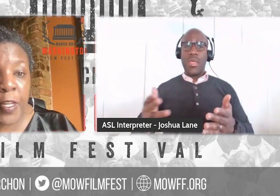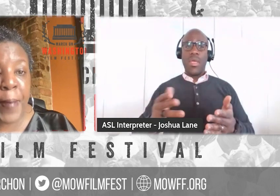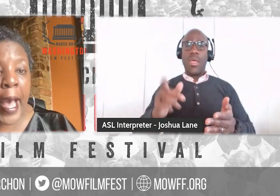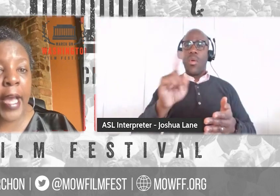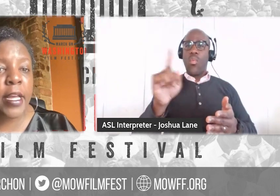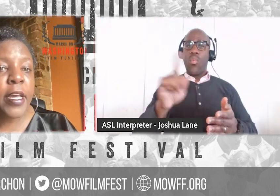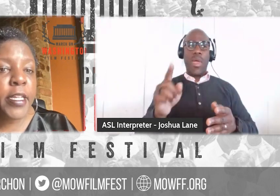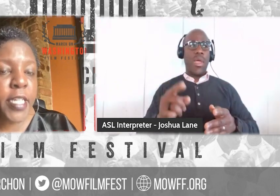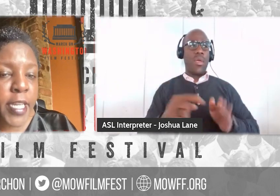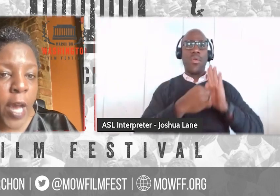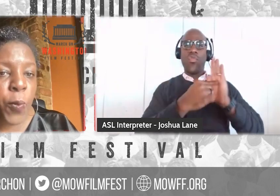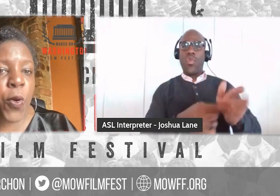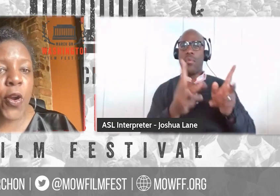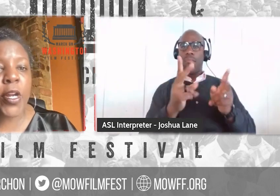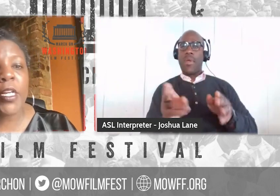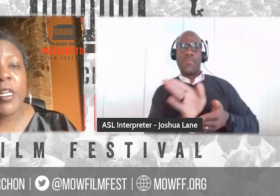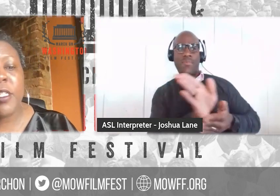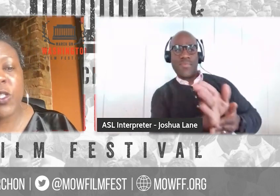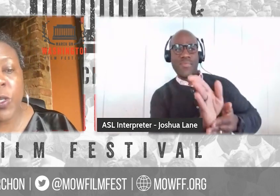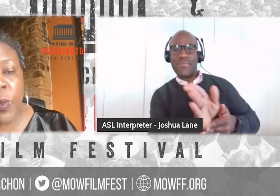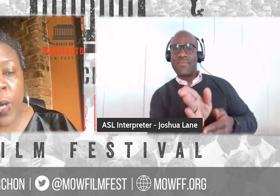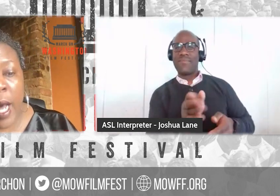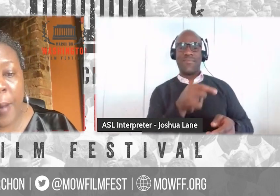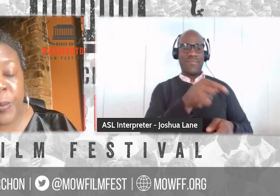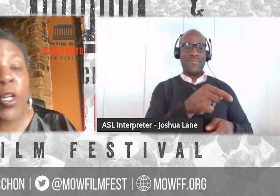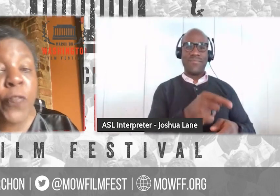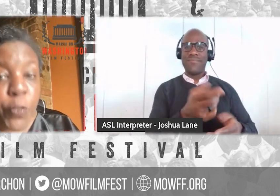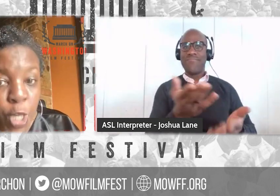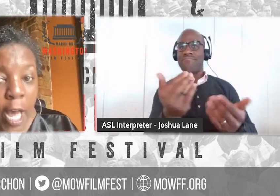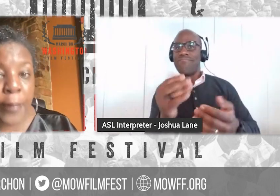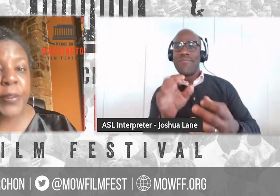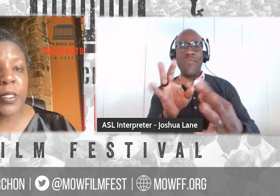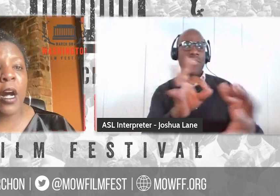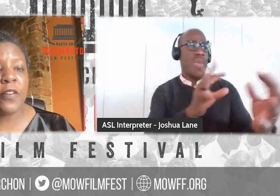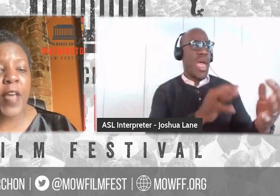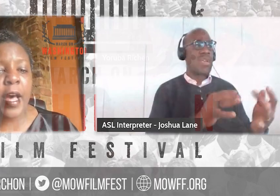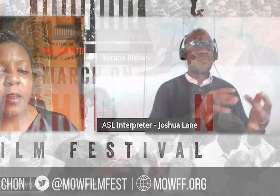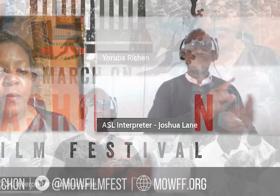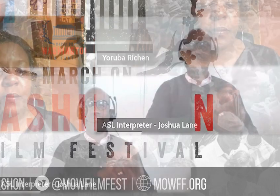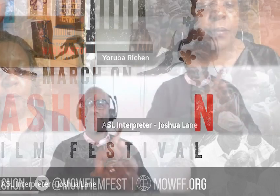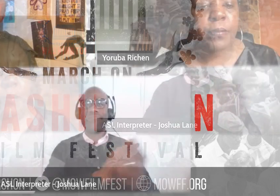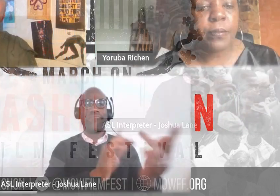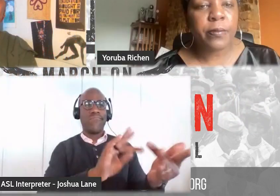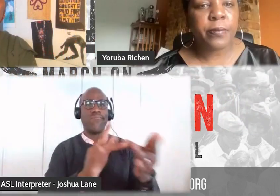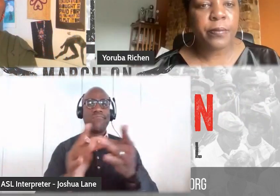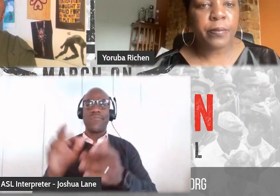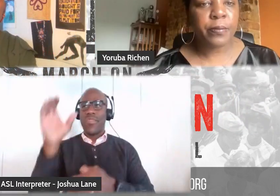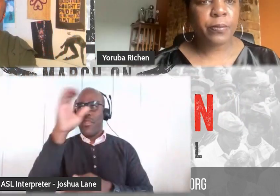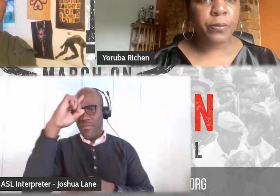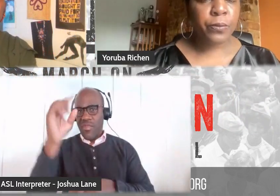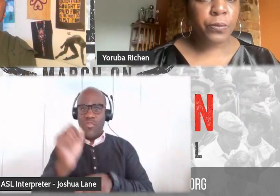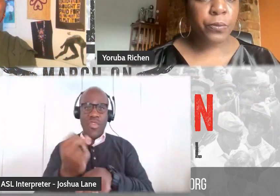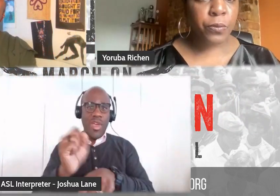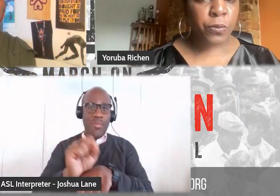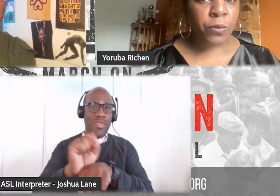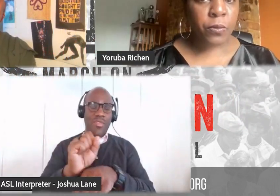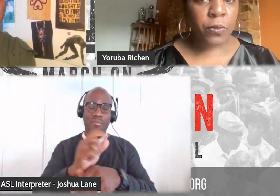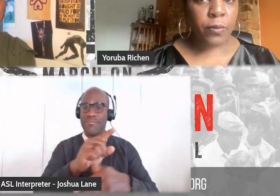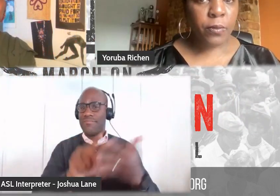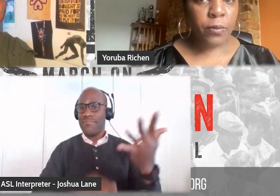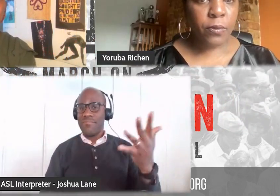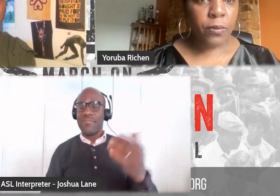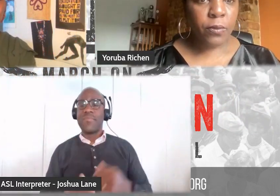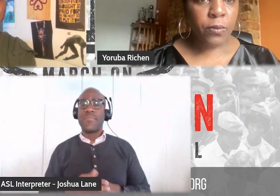and get feedback to network, to, um, look for jobs, all of that. So you just talked about